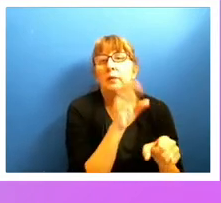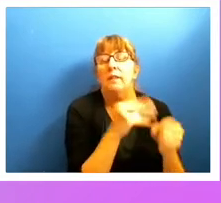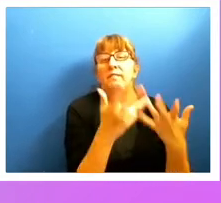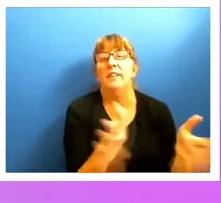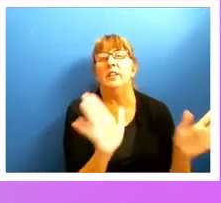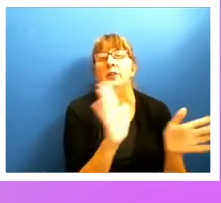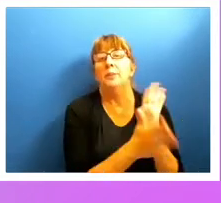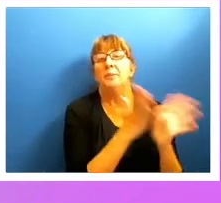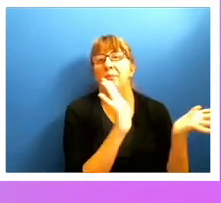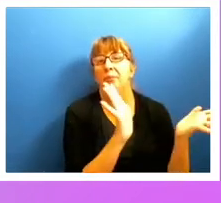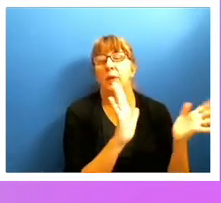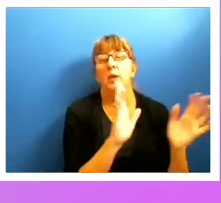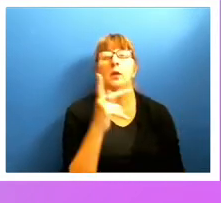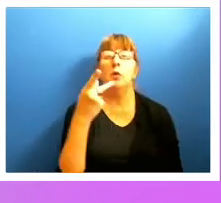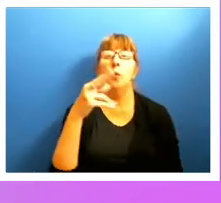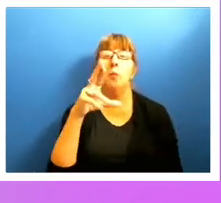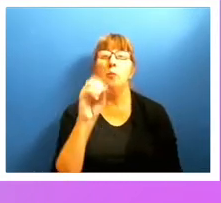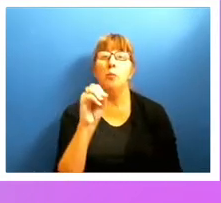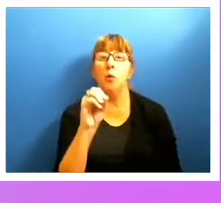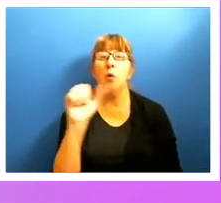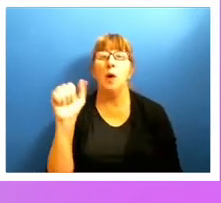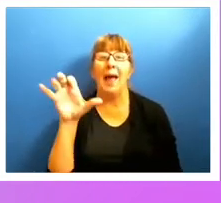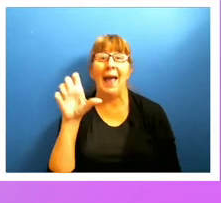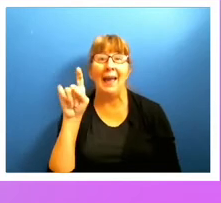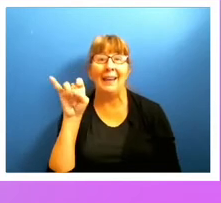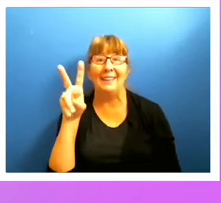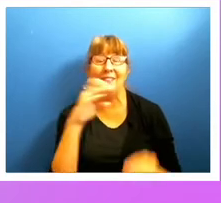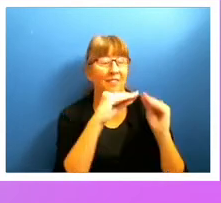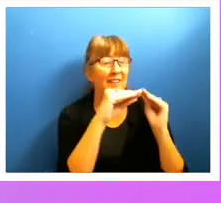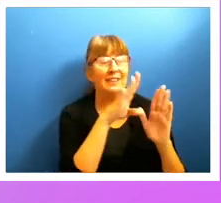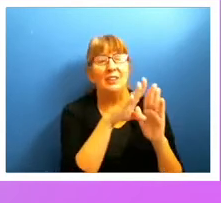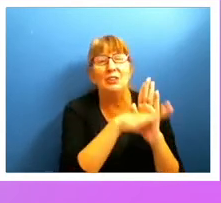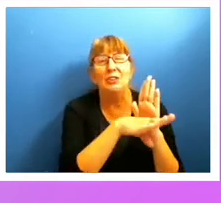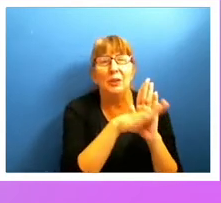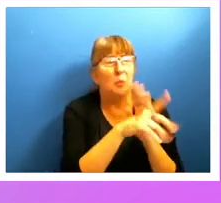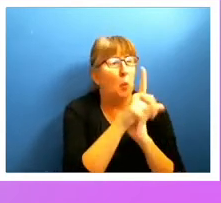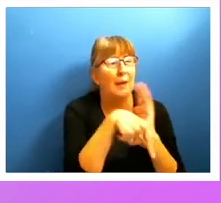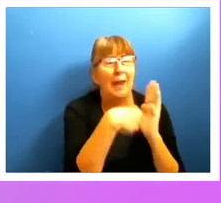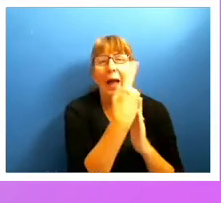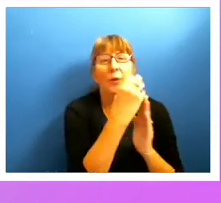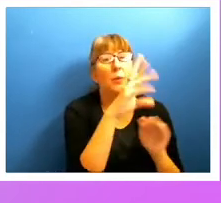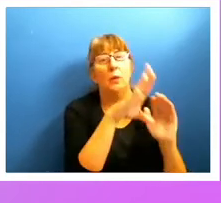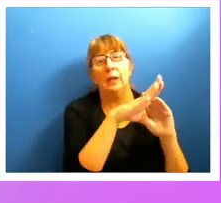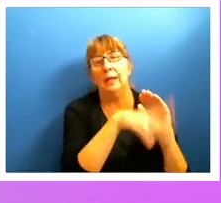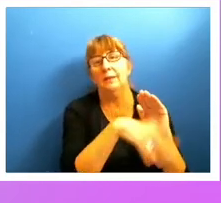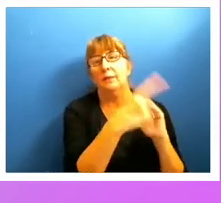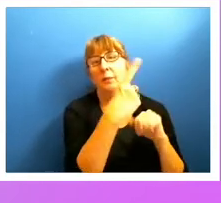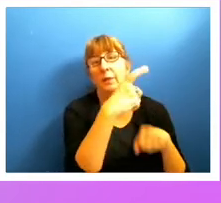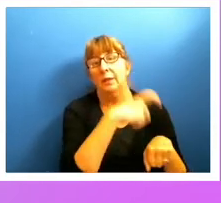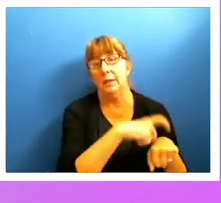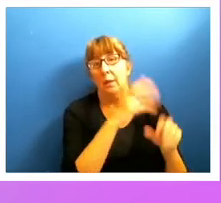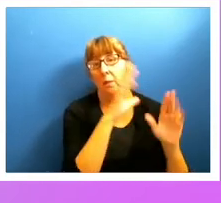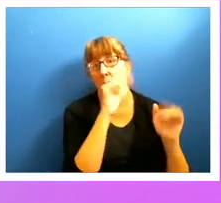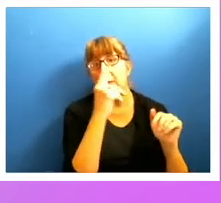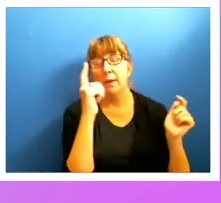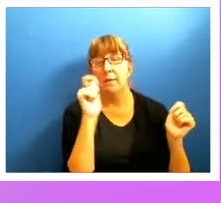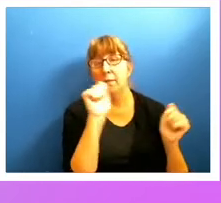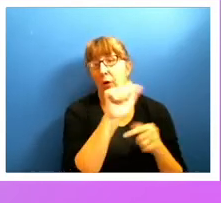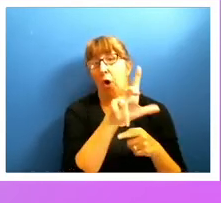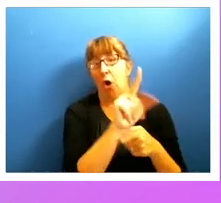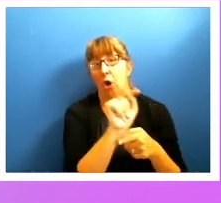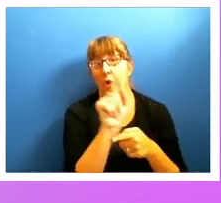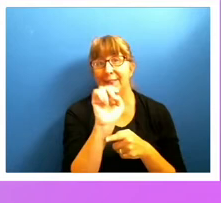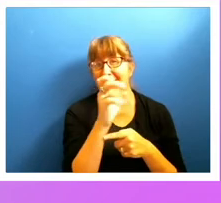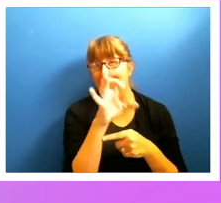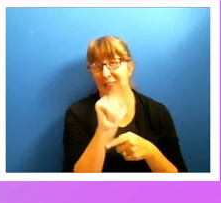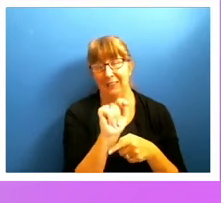So the proactive fix cost on that is going to be very cheap. It's going to be probably an hour or less of somebody's time, hopefully for alt text, an hour